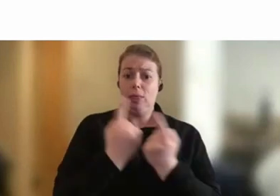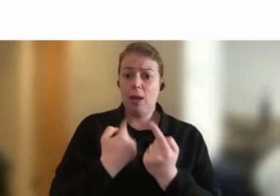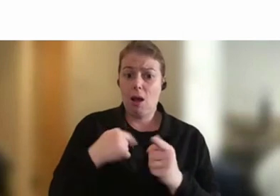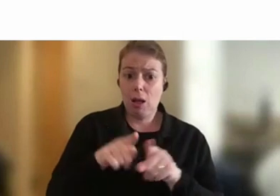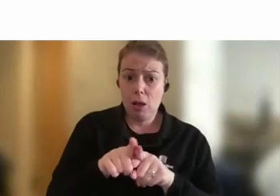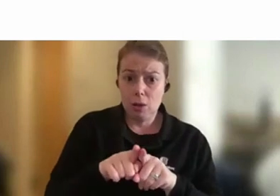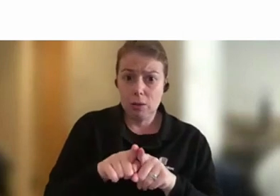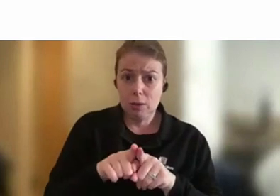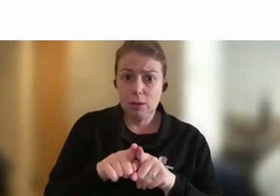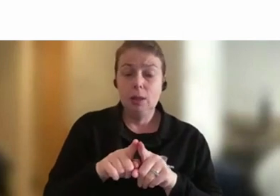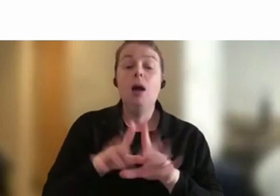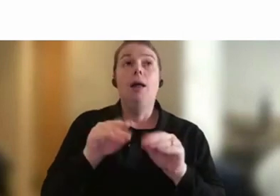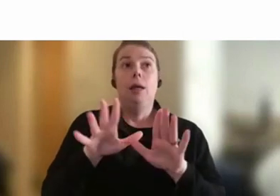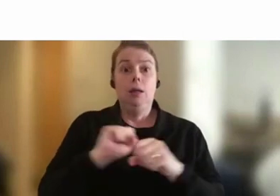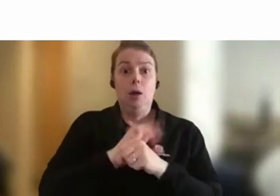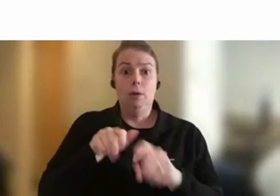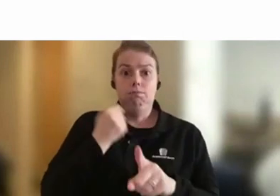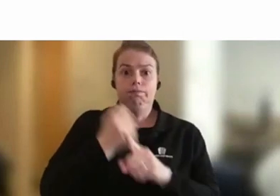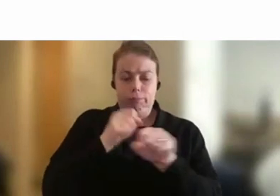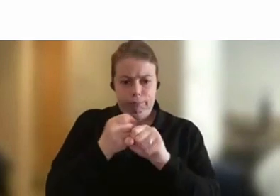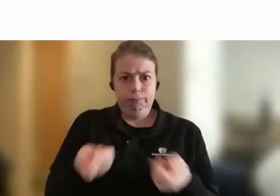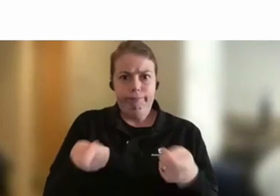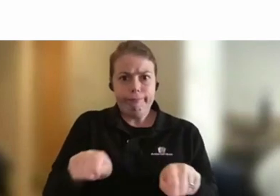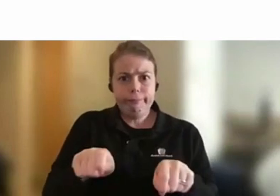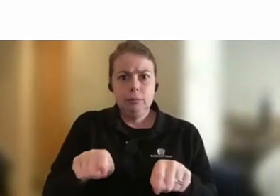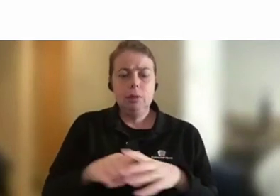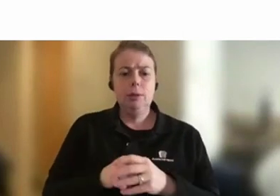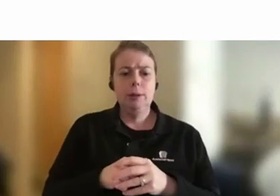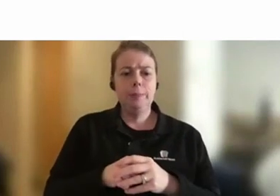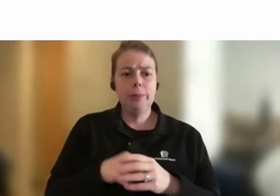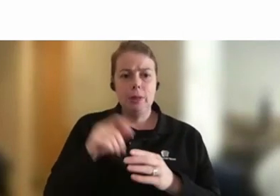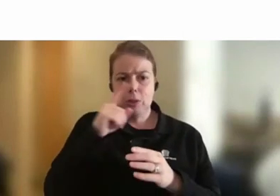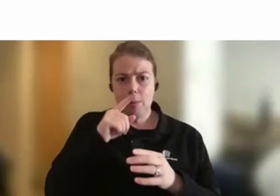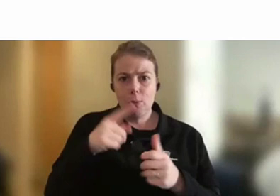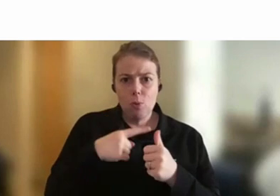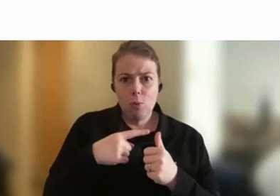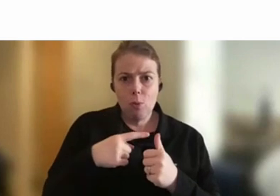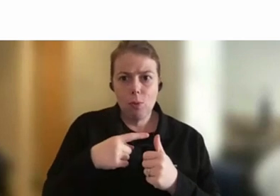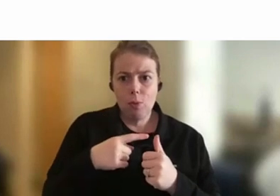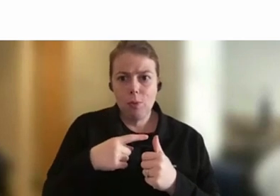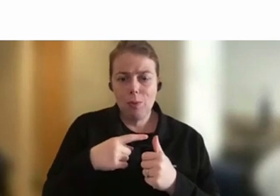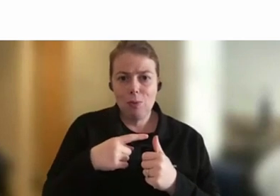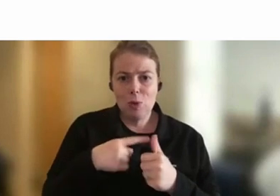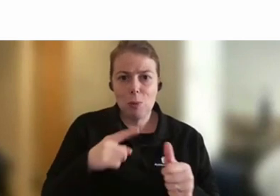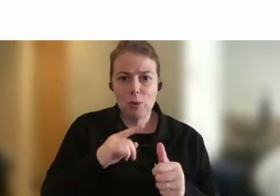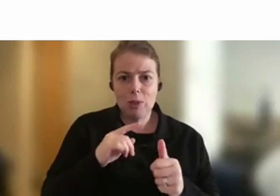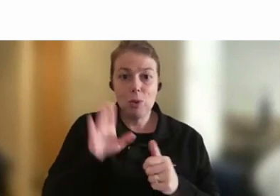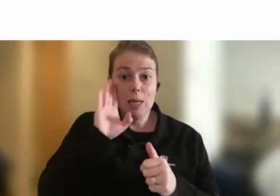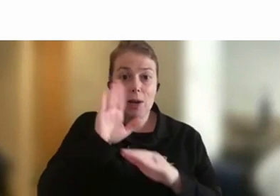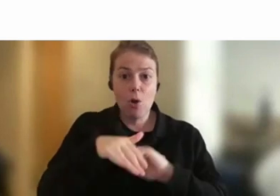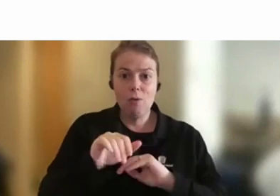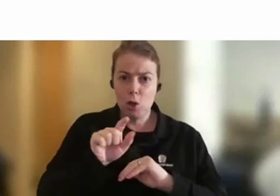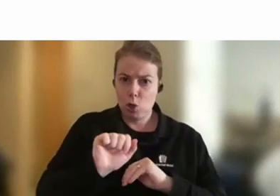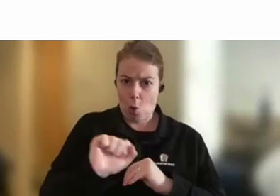through COVID. And so that people always really responded to hearing about what you really thought. And so